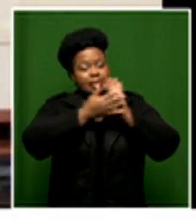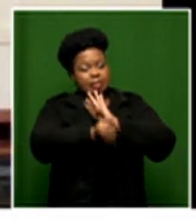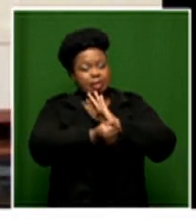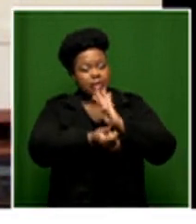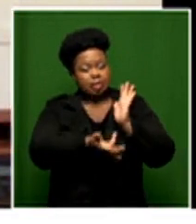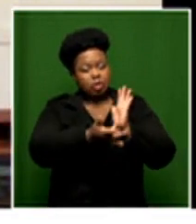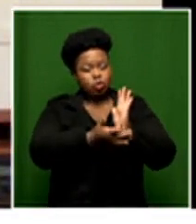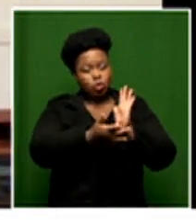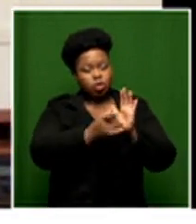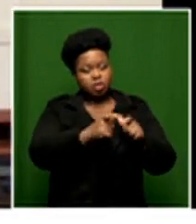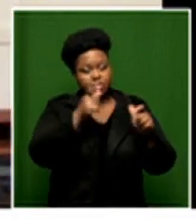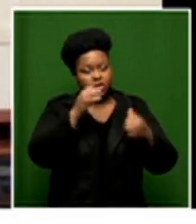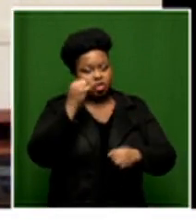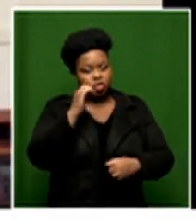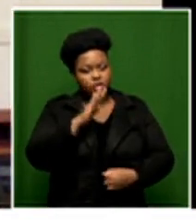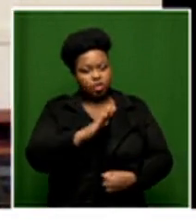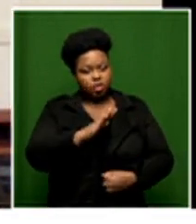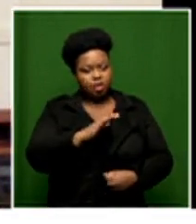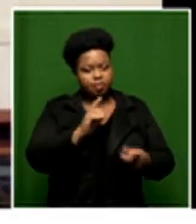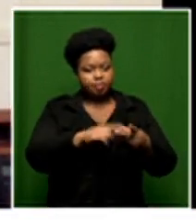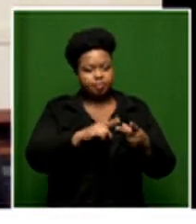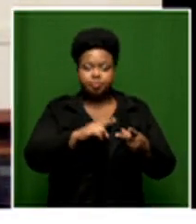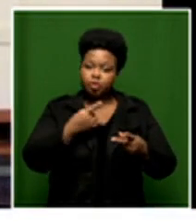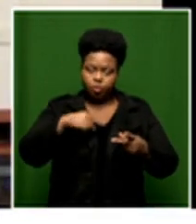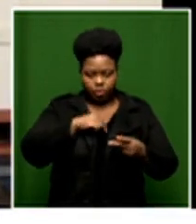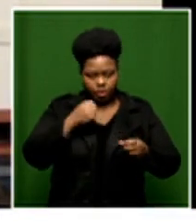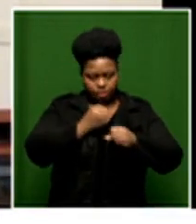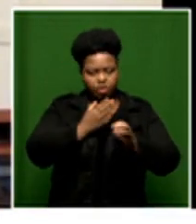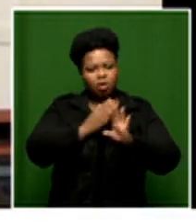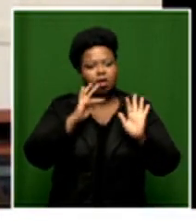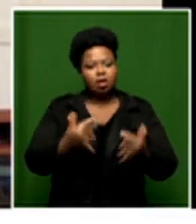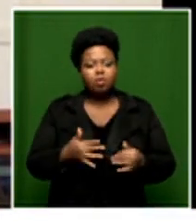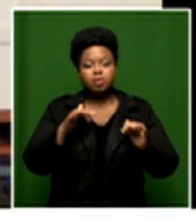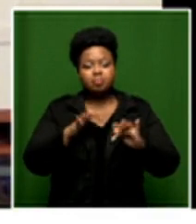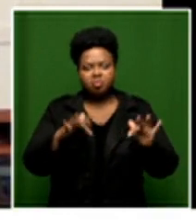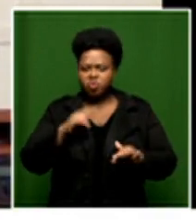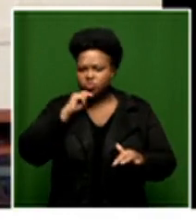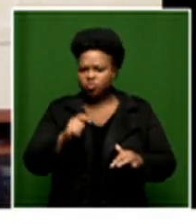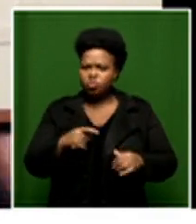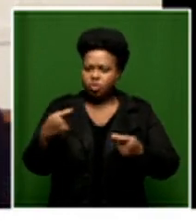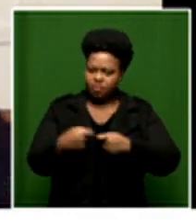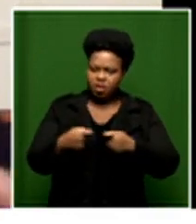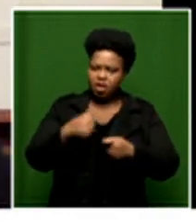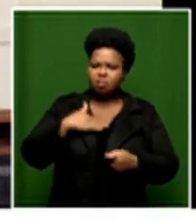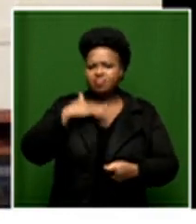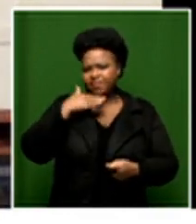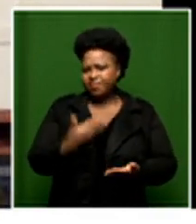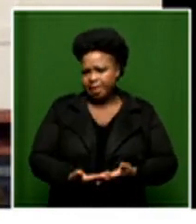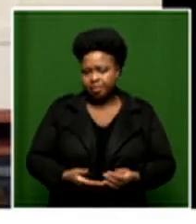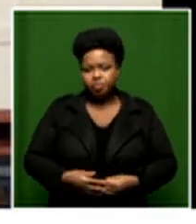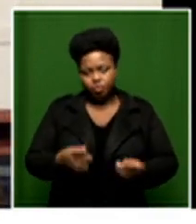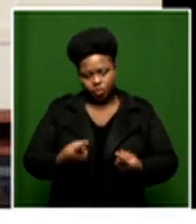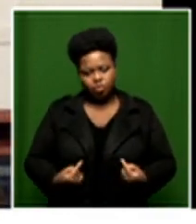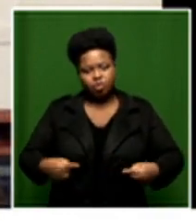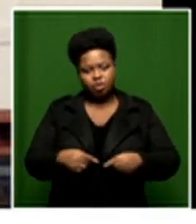the big industries that we want to be able to fund but how do we make sure that the pipeline of people are actually being sufficiently funded so it's all of us looking